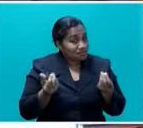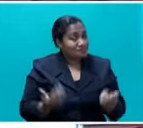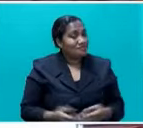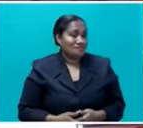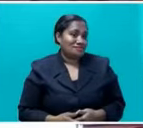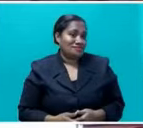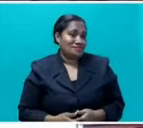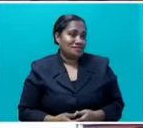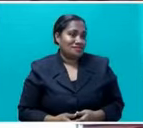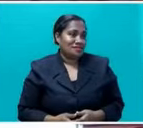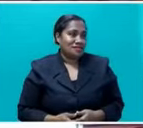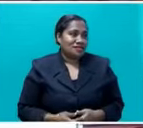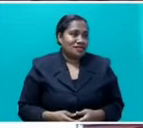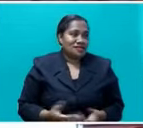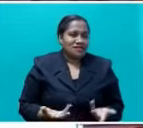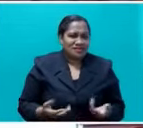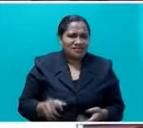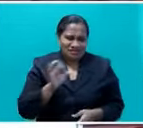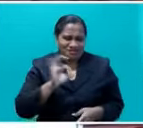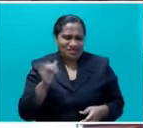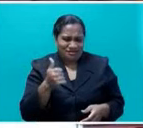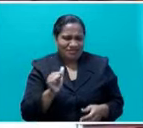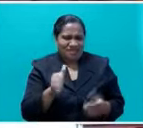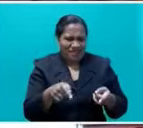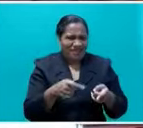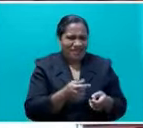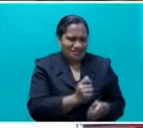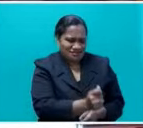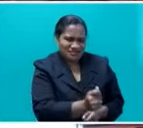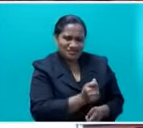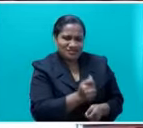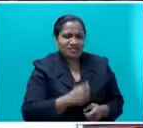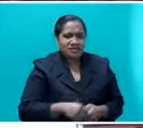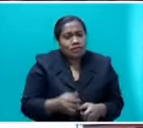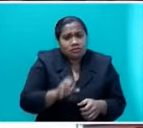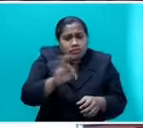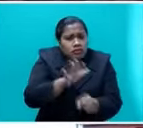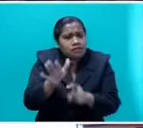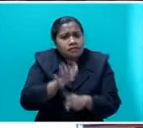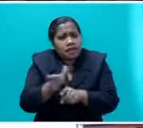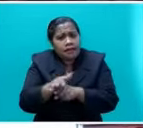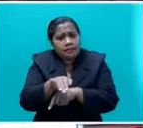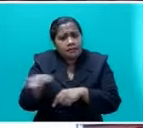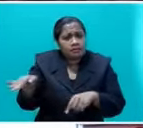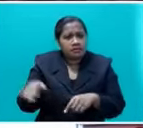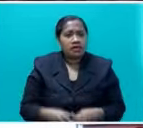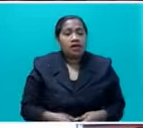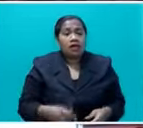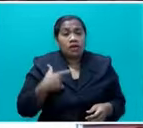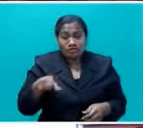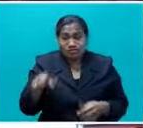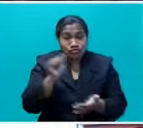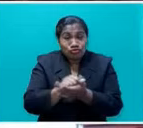You know, they're not used to the idea of paying things by QR. And some of the people, of course, we do not necessarily blame them. They don't have shops near where they